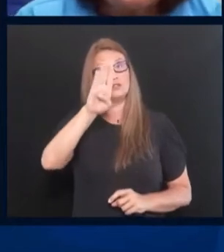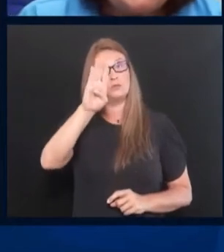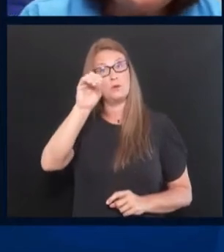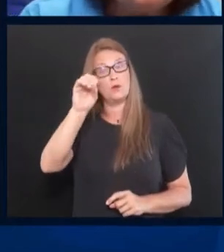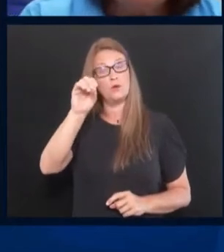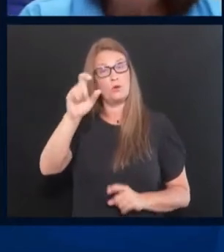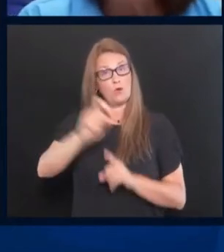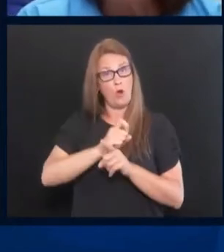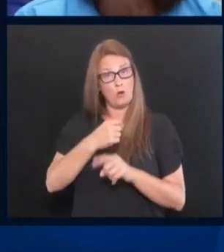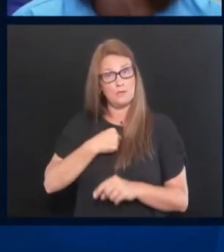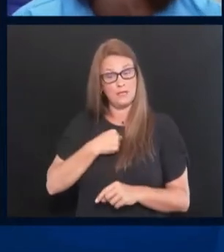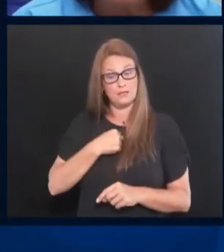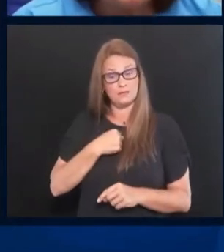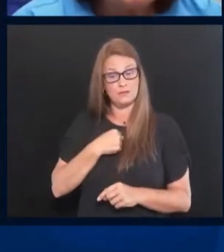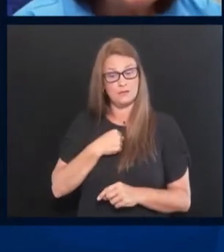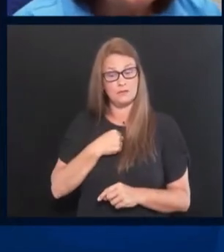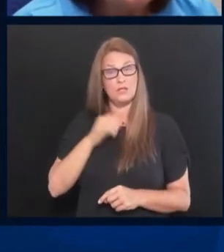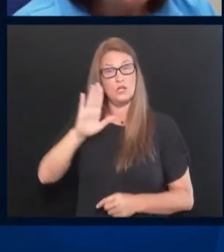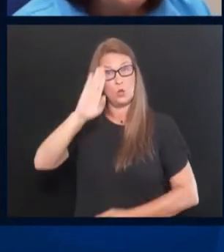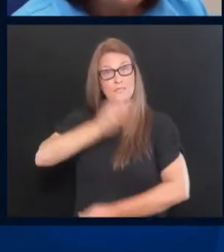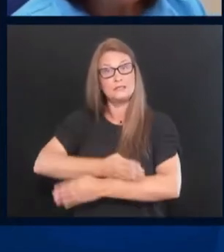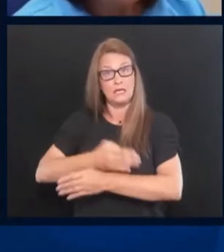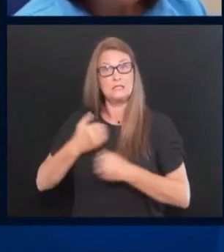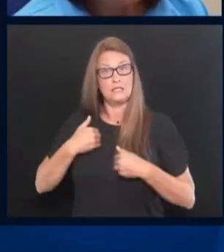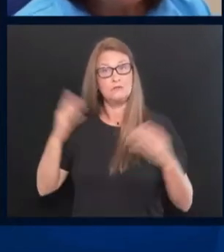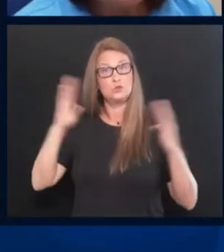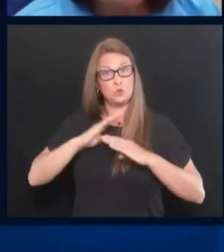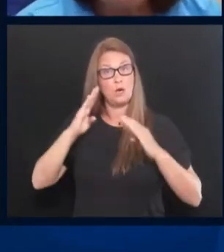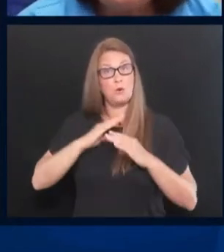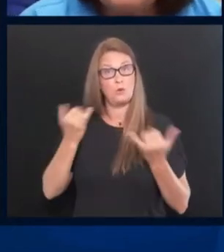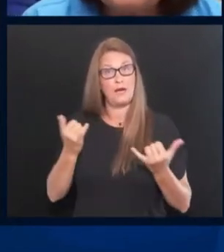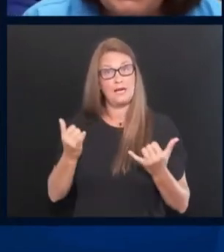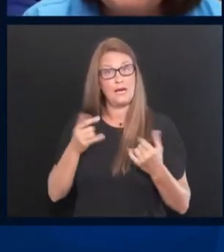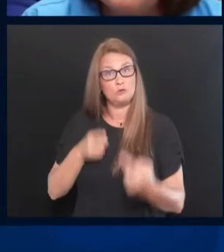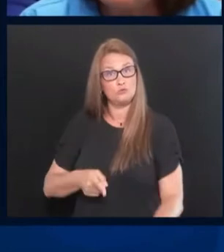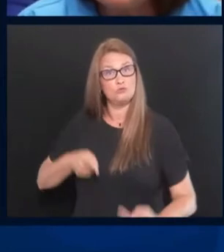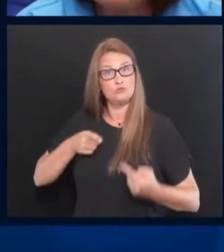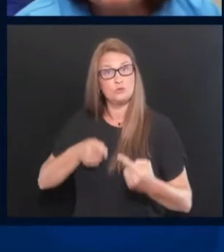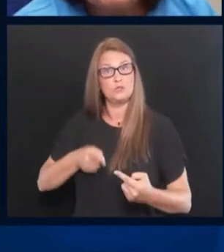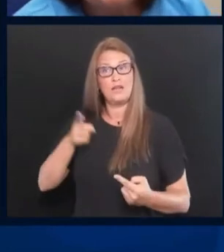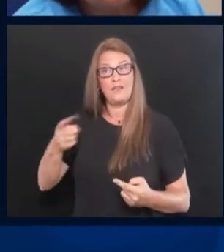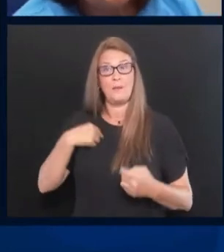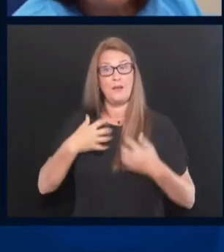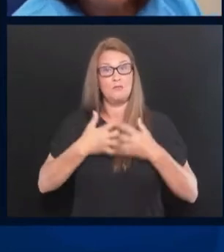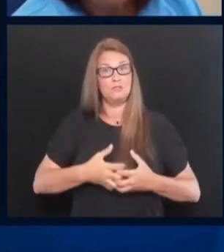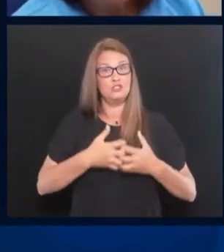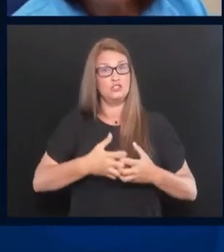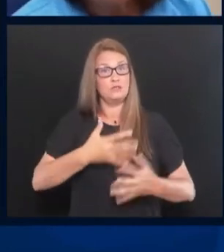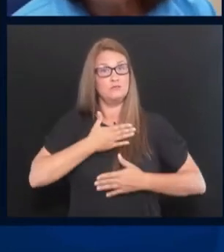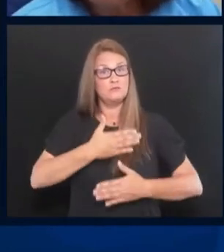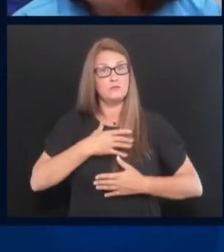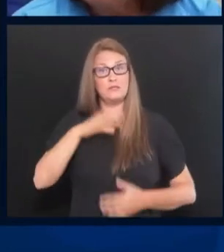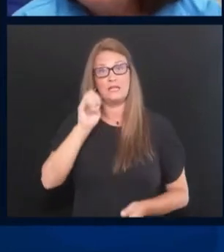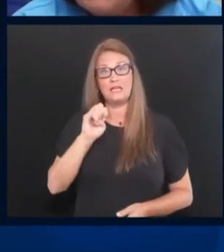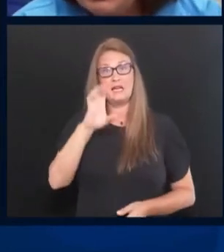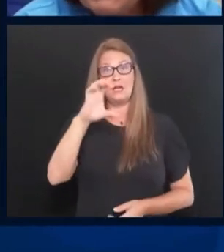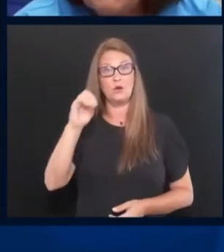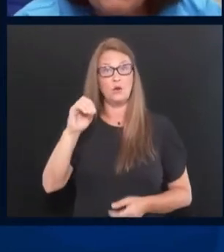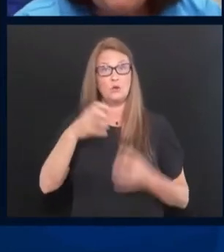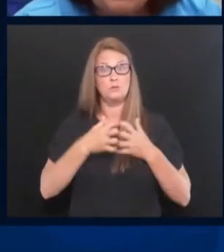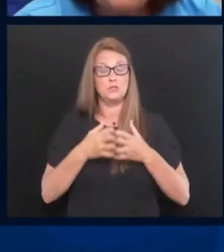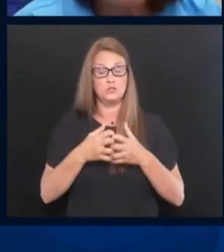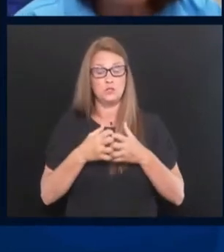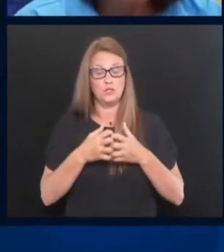He said, your boy's in trouble. Joey was put on the vent and the ECMO machine, which is a machine that